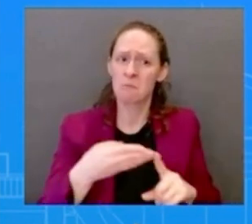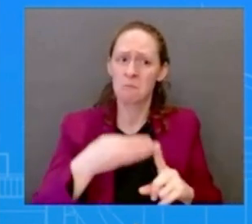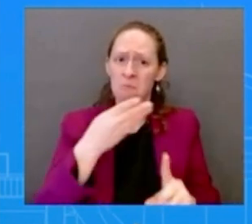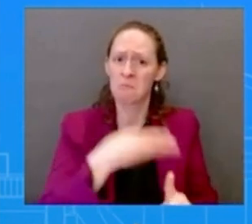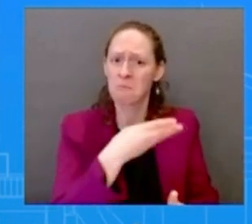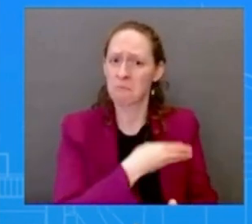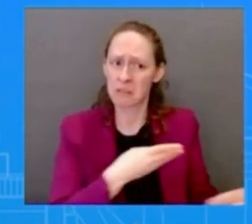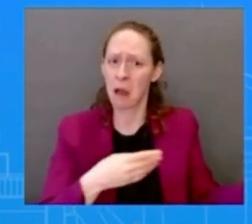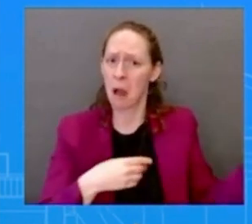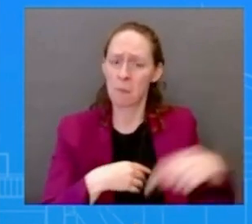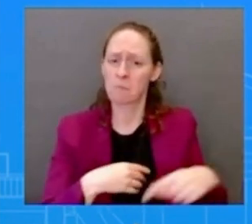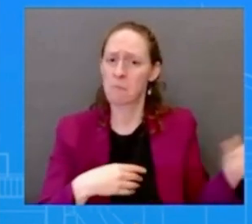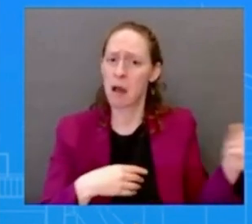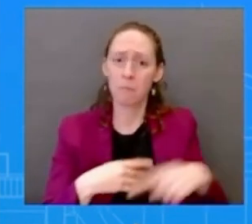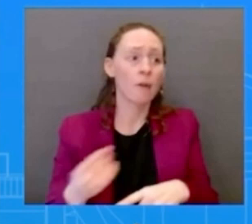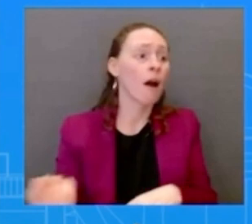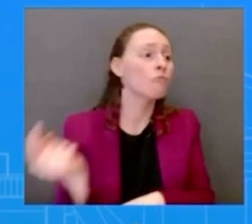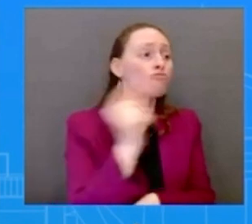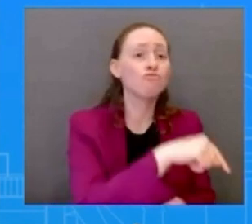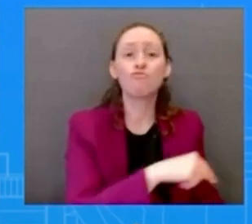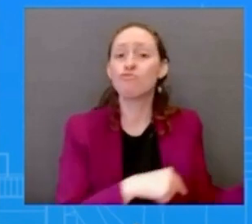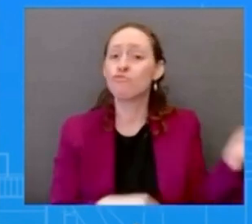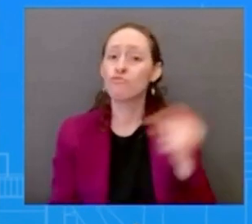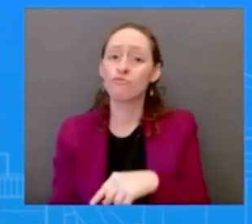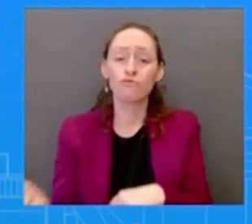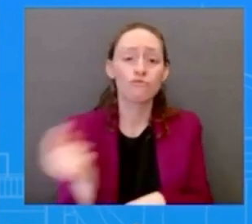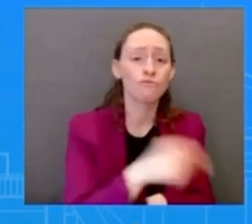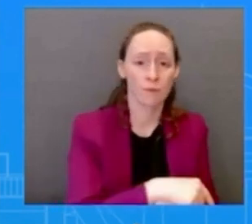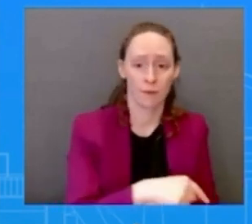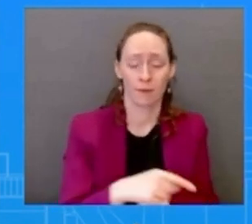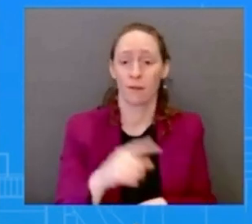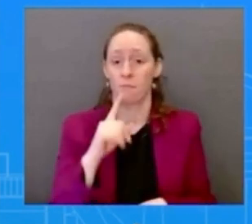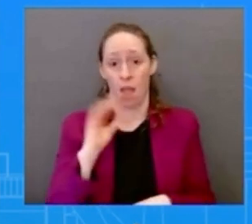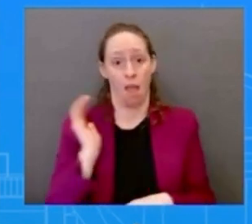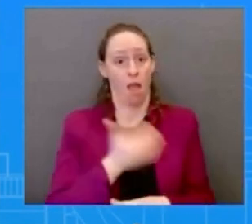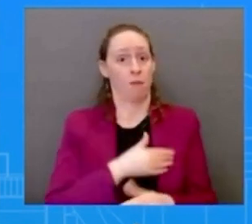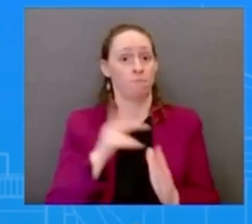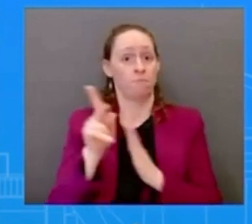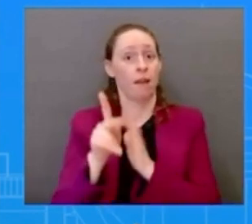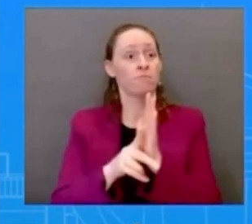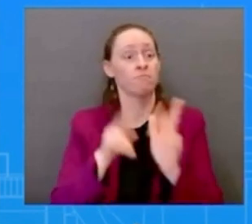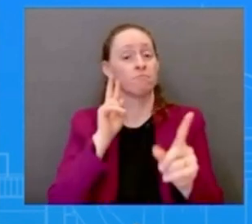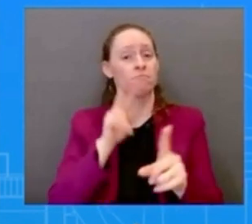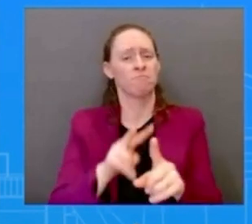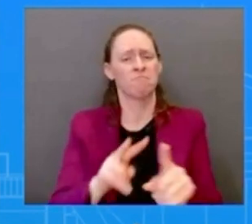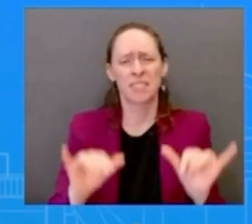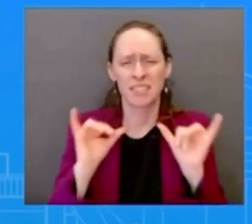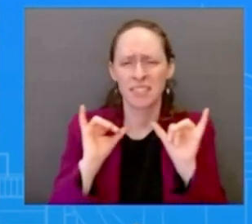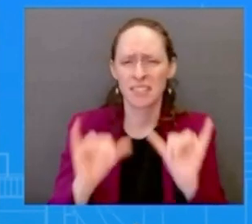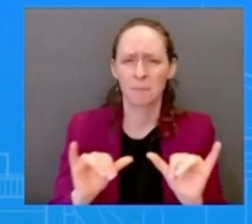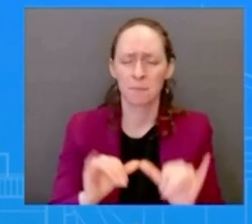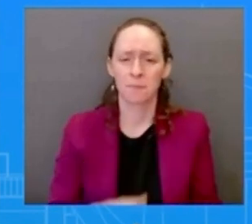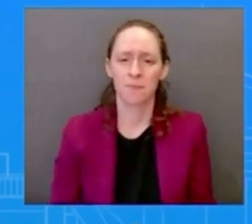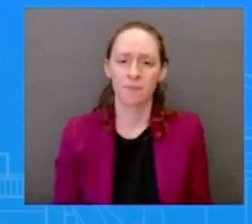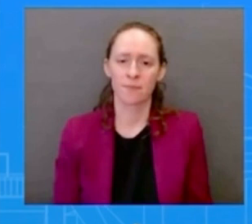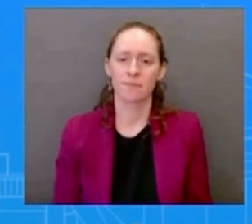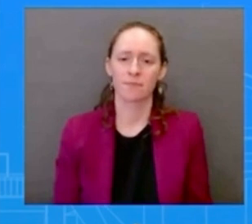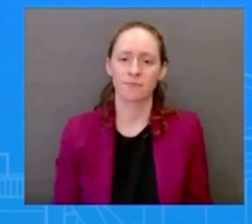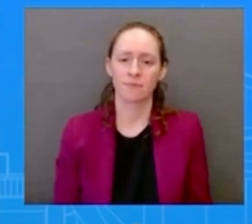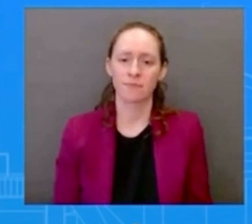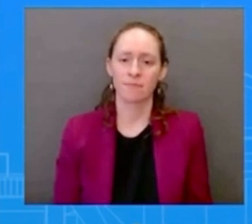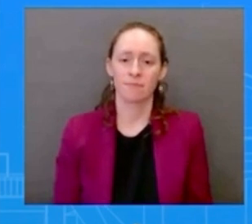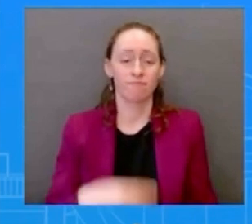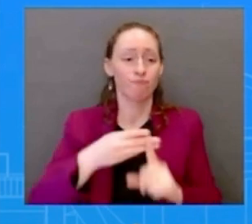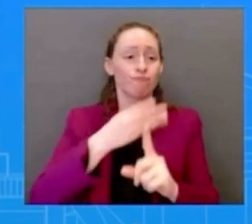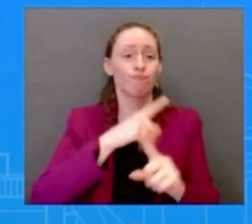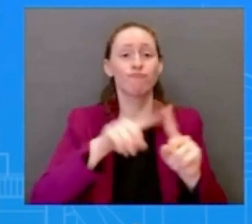remains unchanged every taiwan president has transited the united states president sai has transited the united states